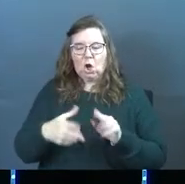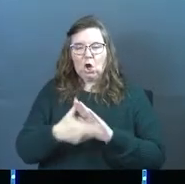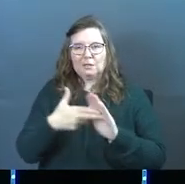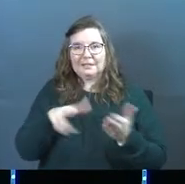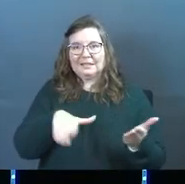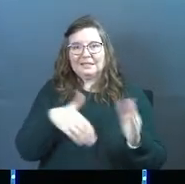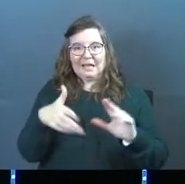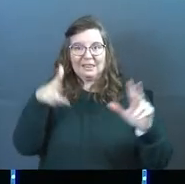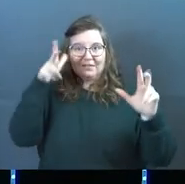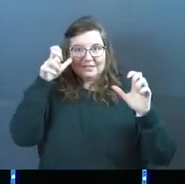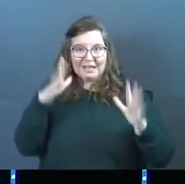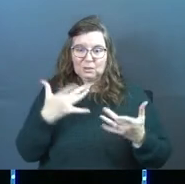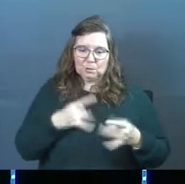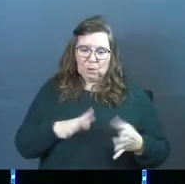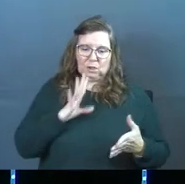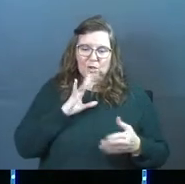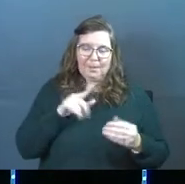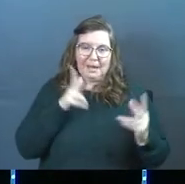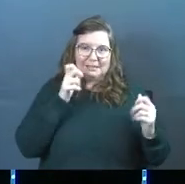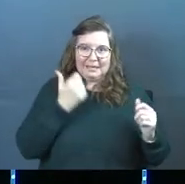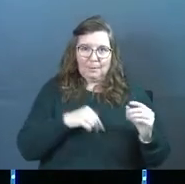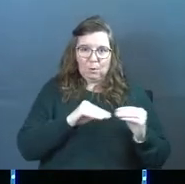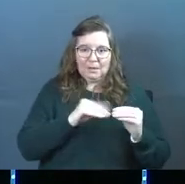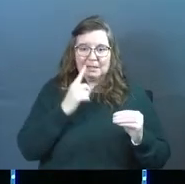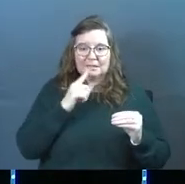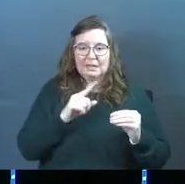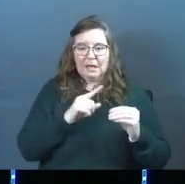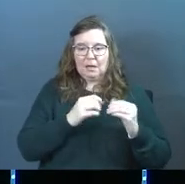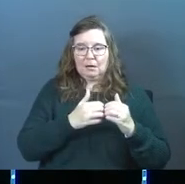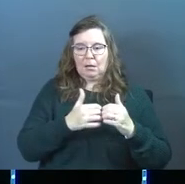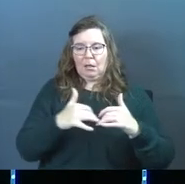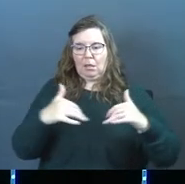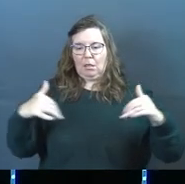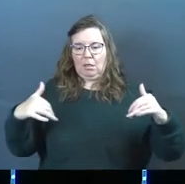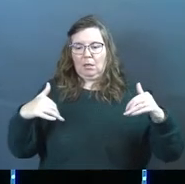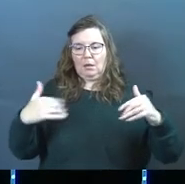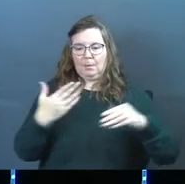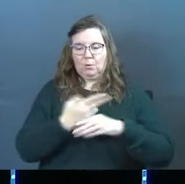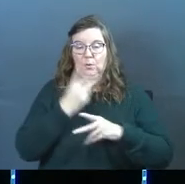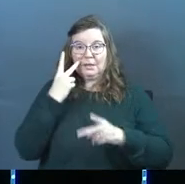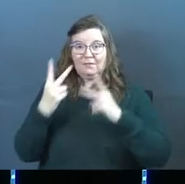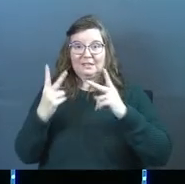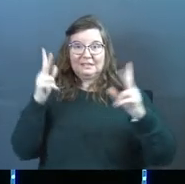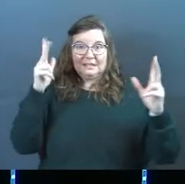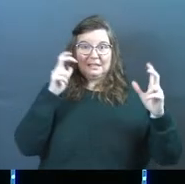we don't like to talk about Satan anymore. He said this, he says, We have